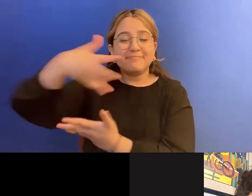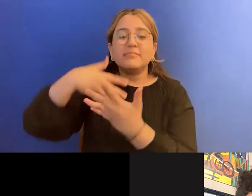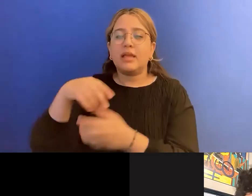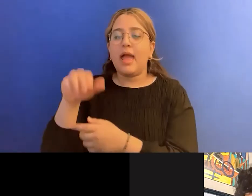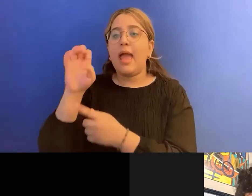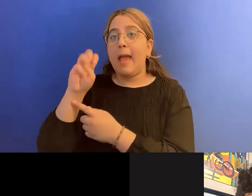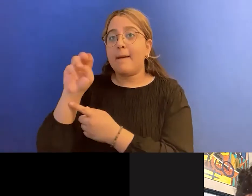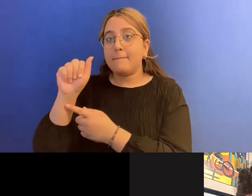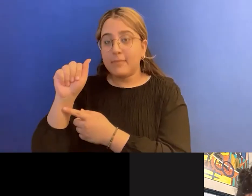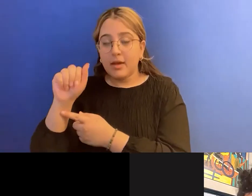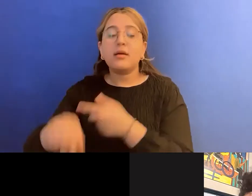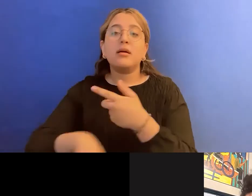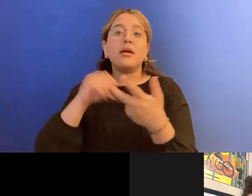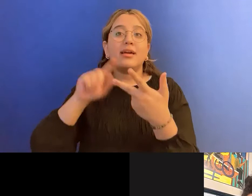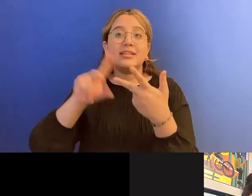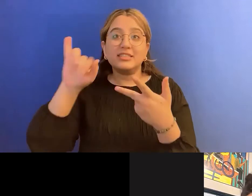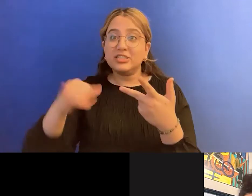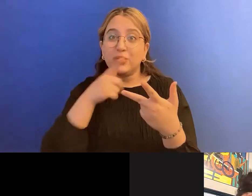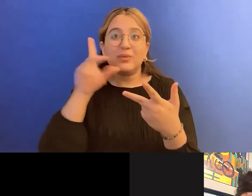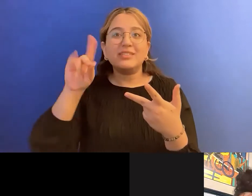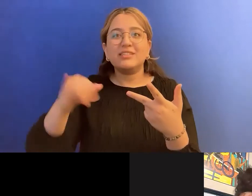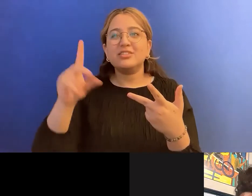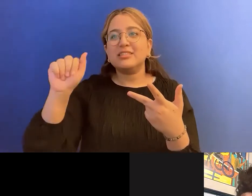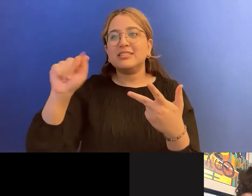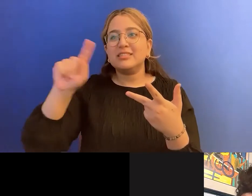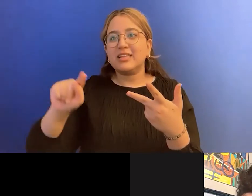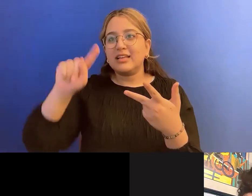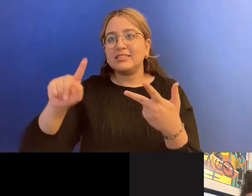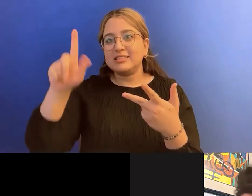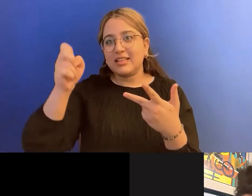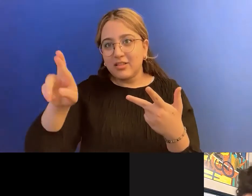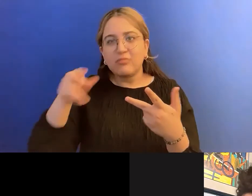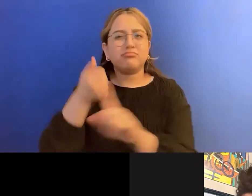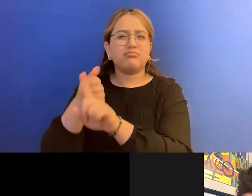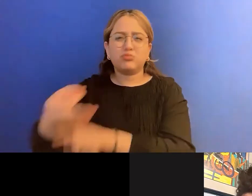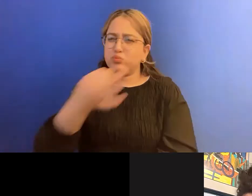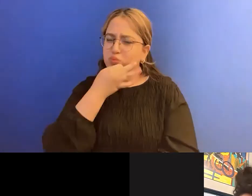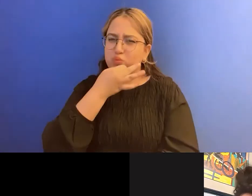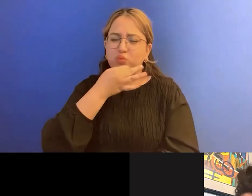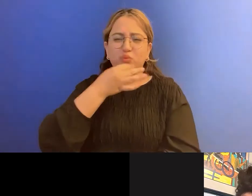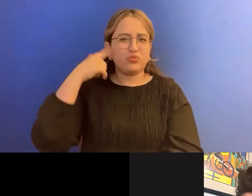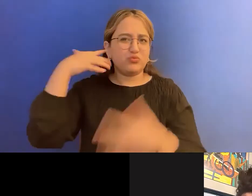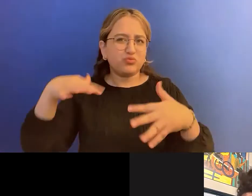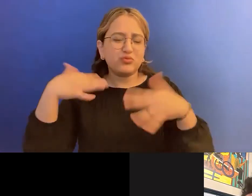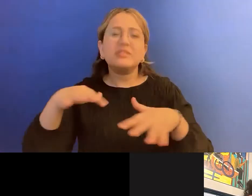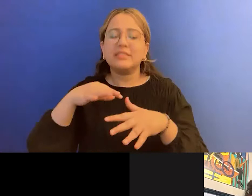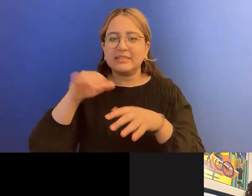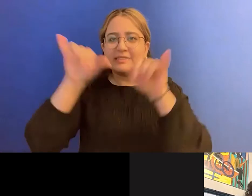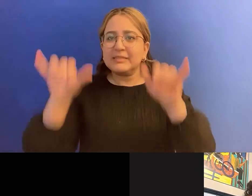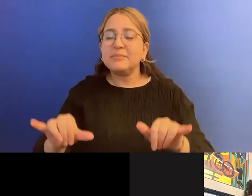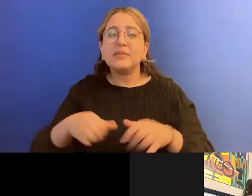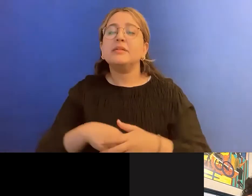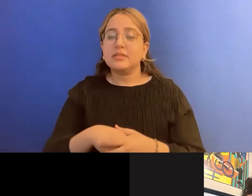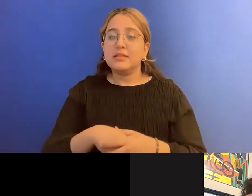will be DJed by DJ Dazzler, who is way more of a whiz than I am at the sound stuff. So if you were with us when the last time we had a DJ video, DJ